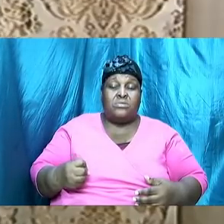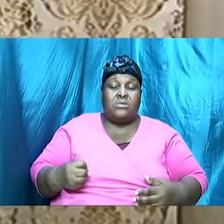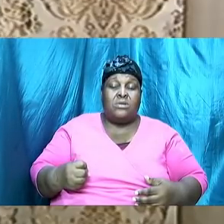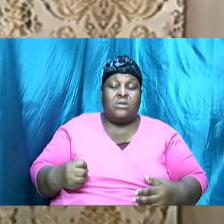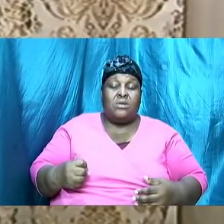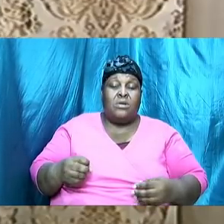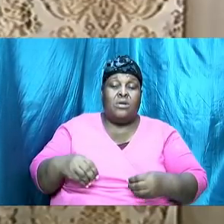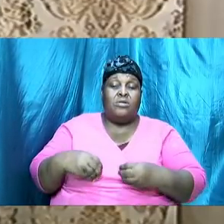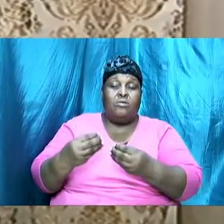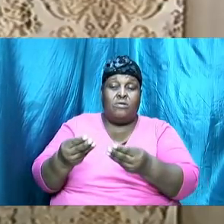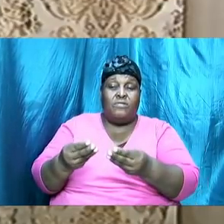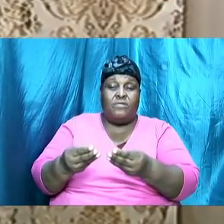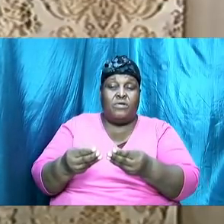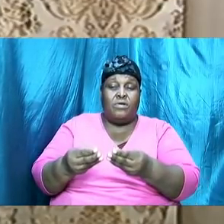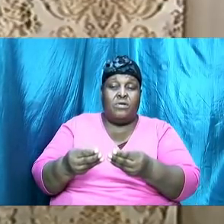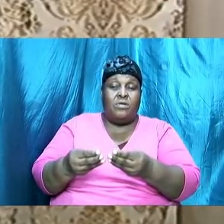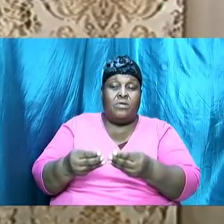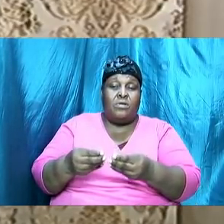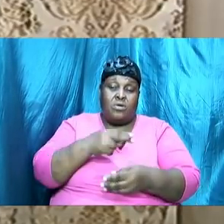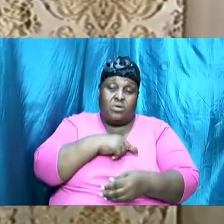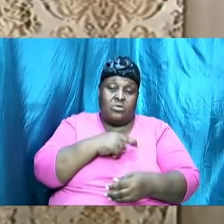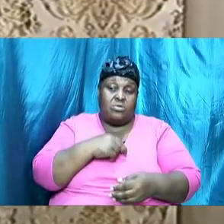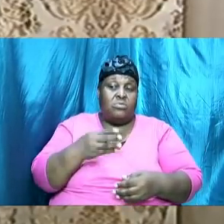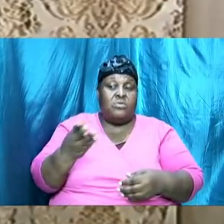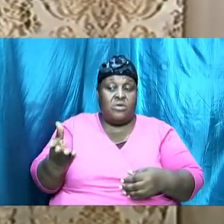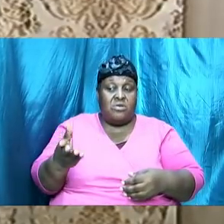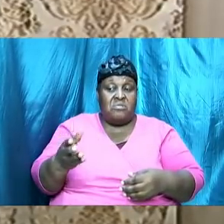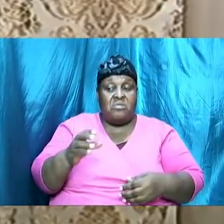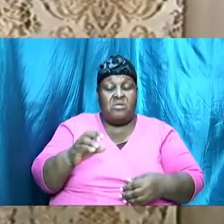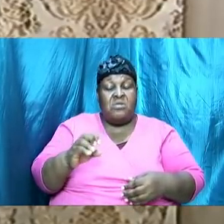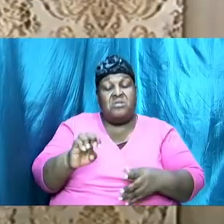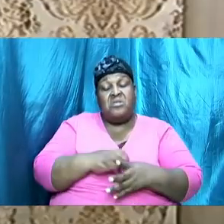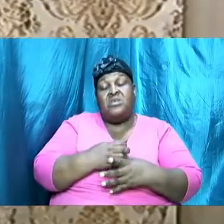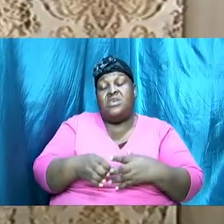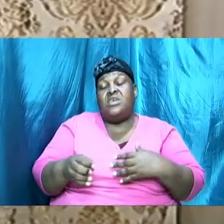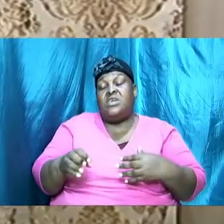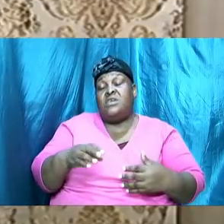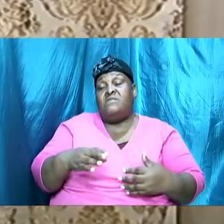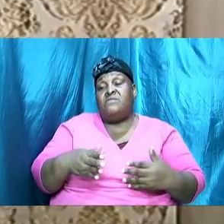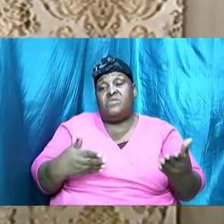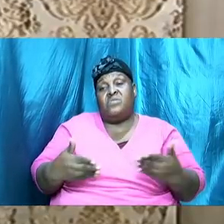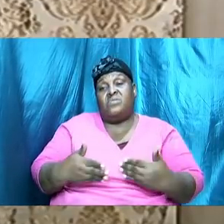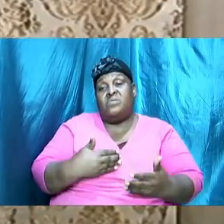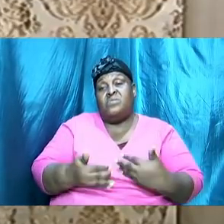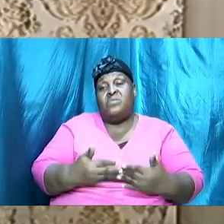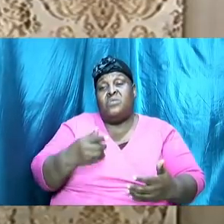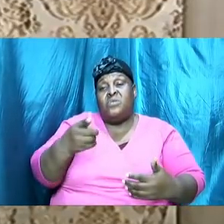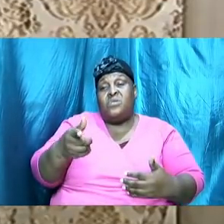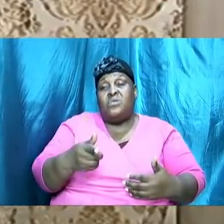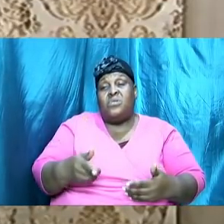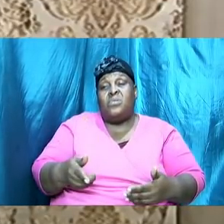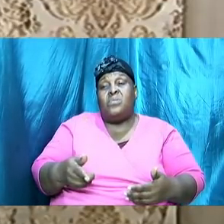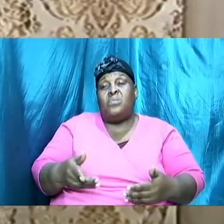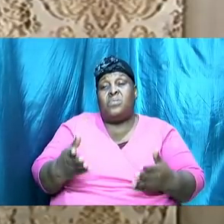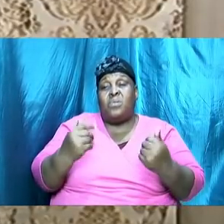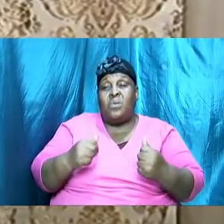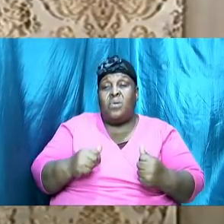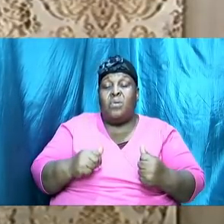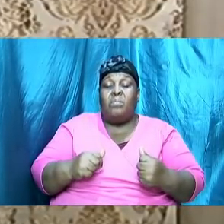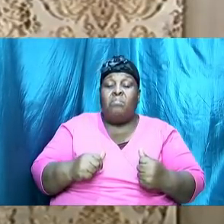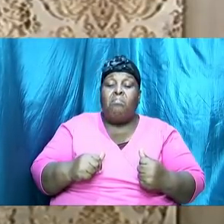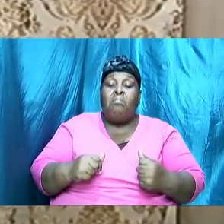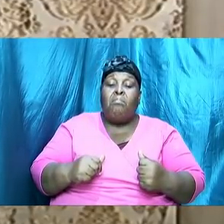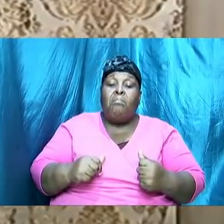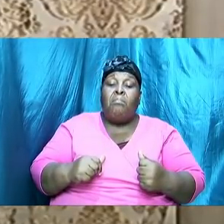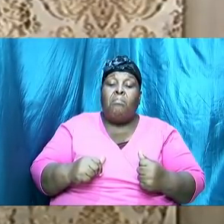so that even though you pass to drop your offering off, you will not be allowed to come